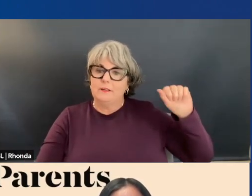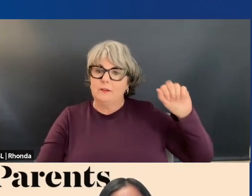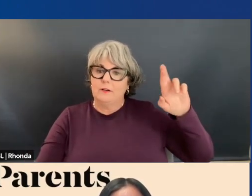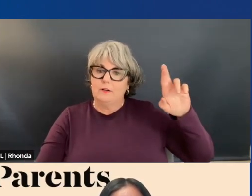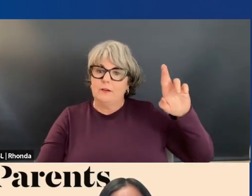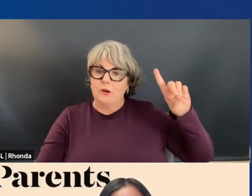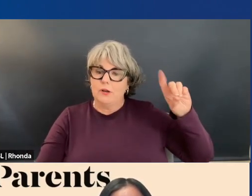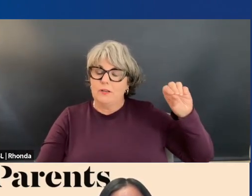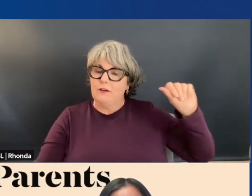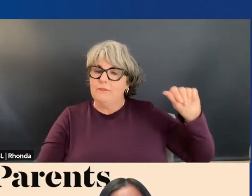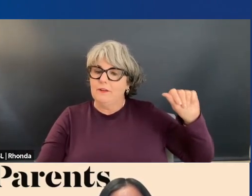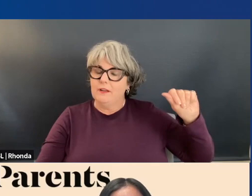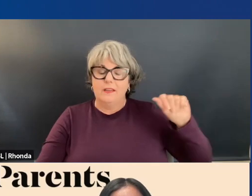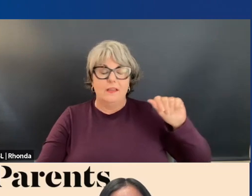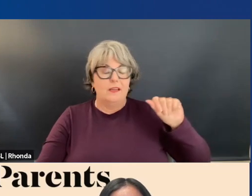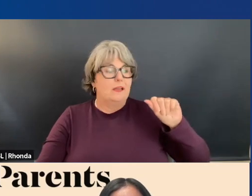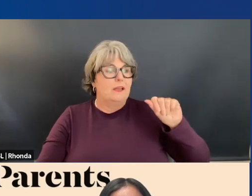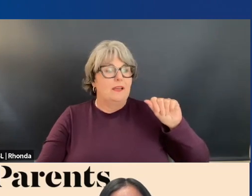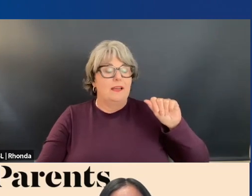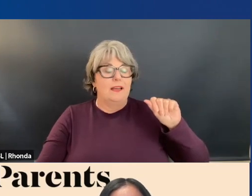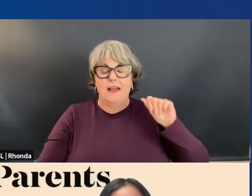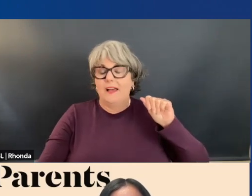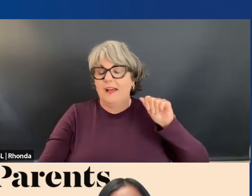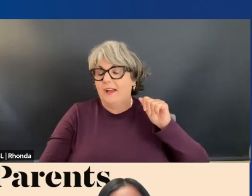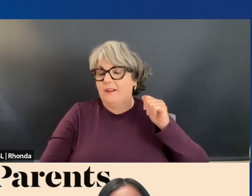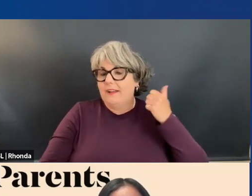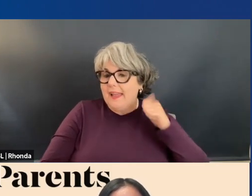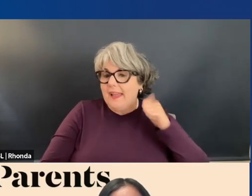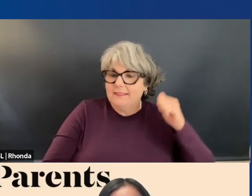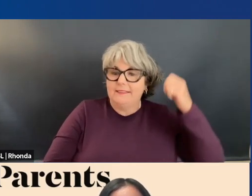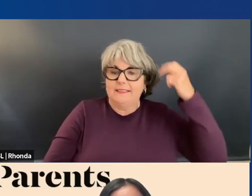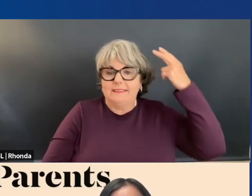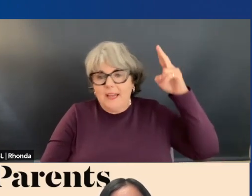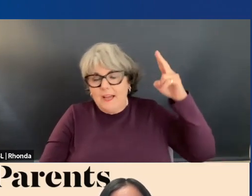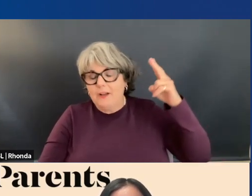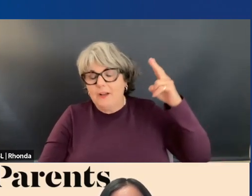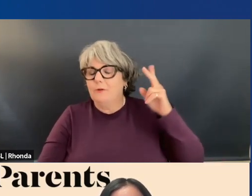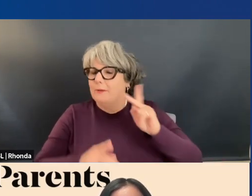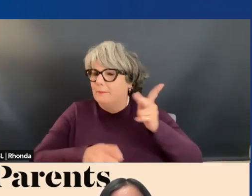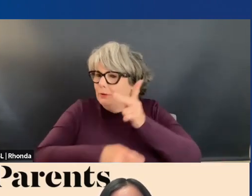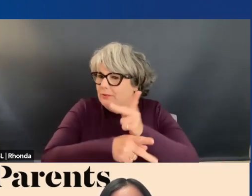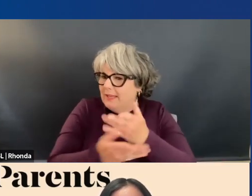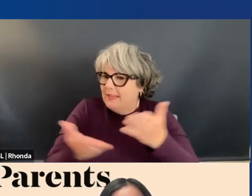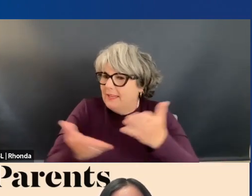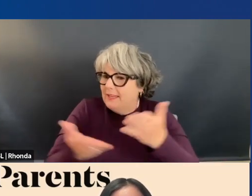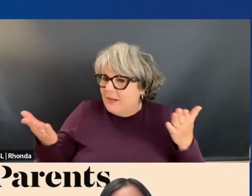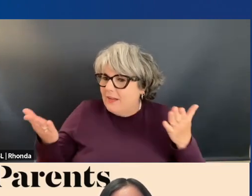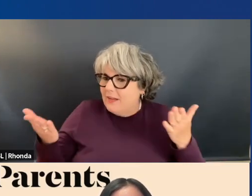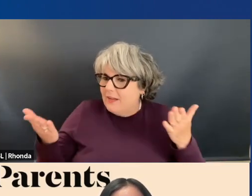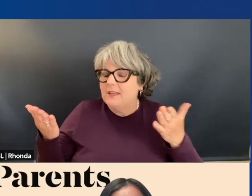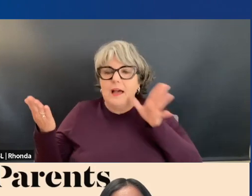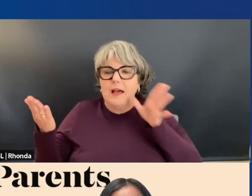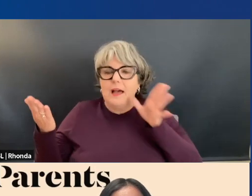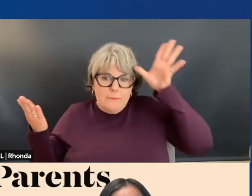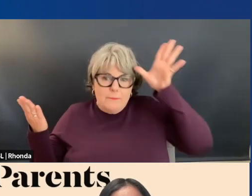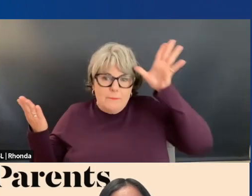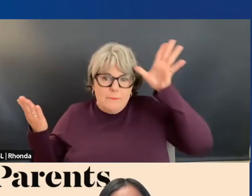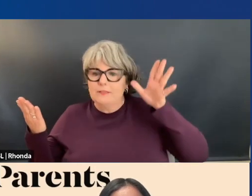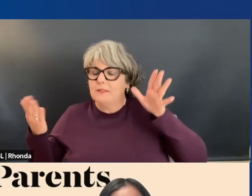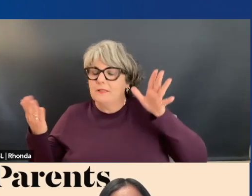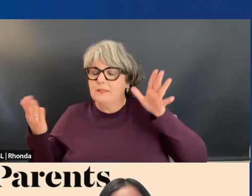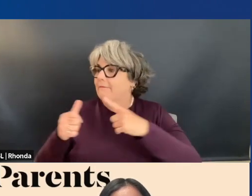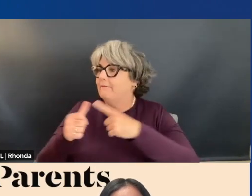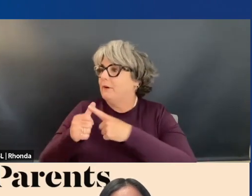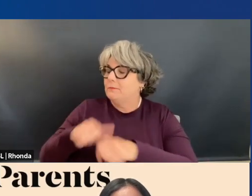parents and our aunties and uncles and grandparents and other caregivers, but our families, our parents are our students' first, best, and